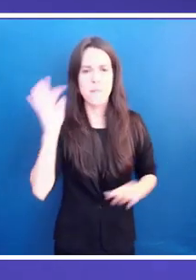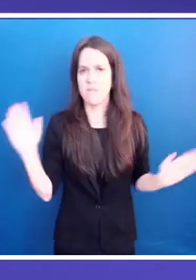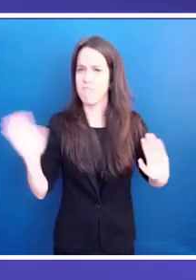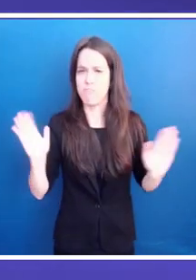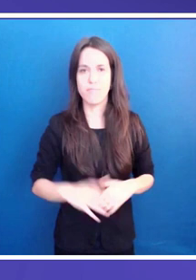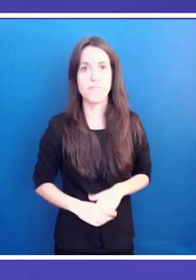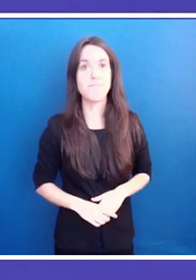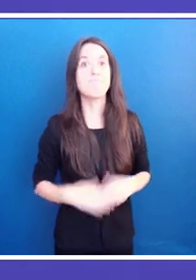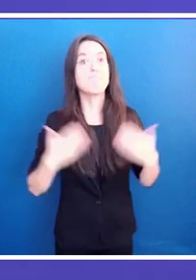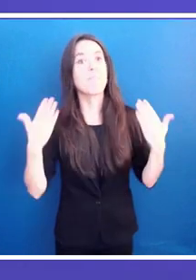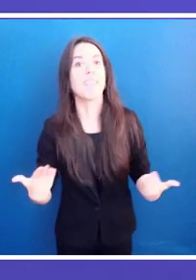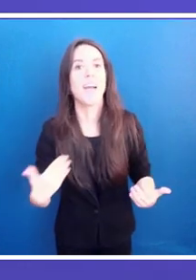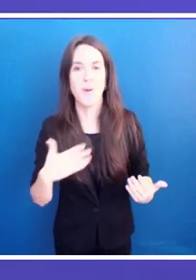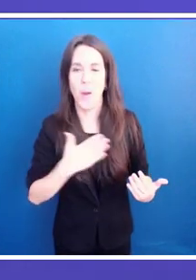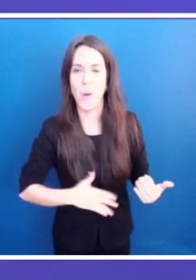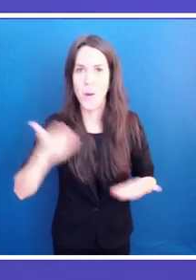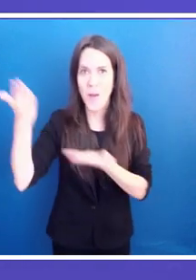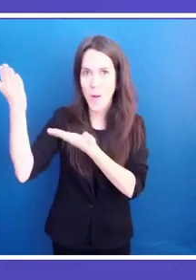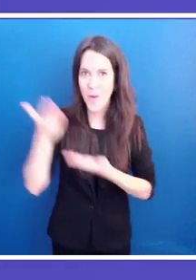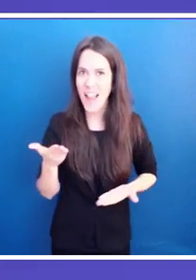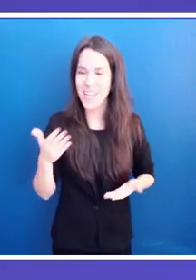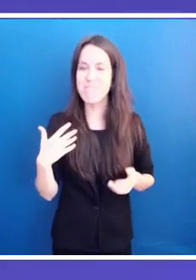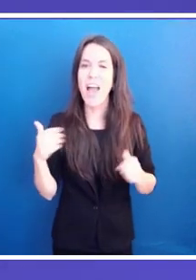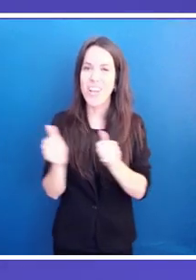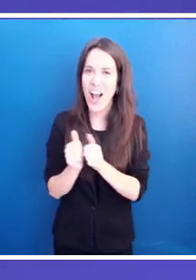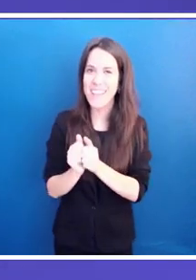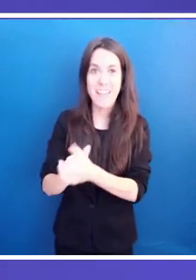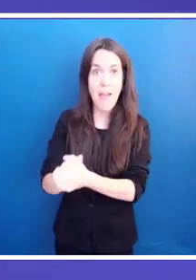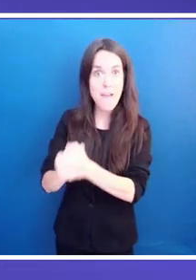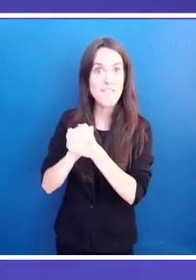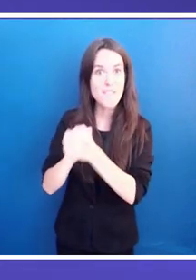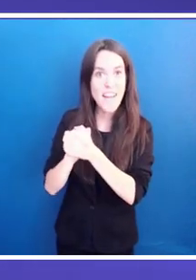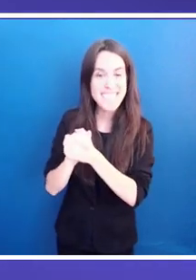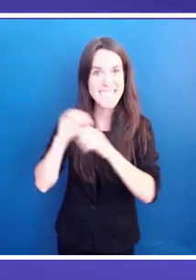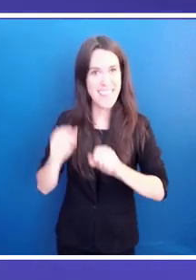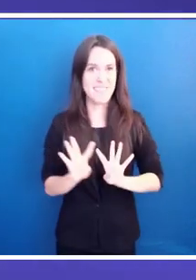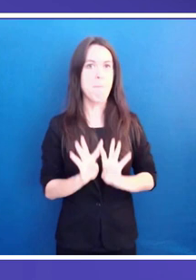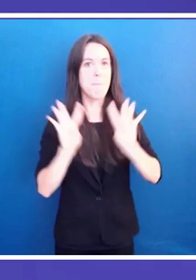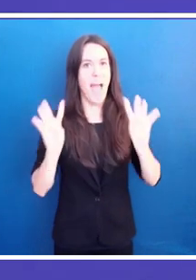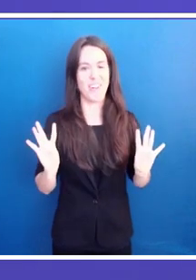my dear colleagues and friends taking part in this event.